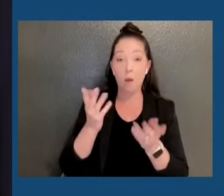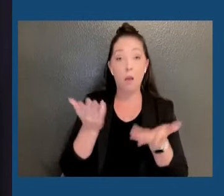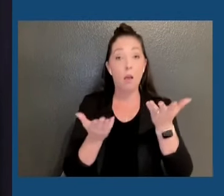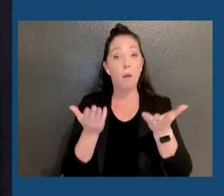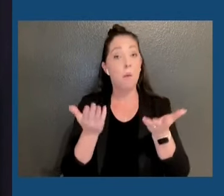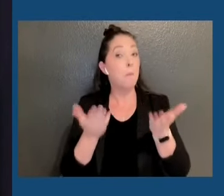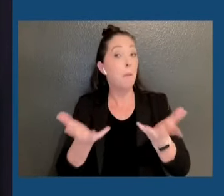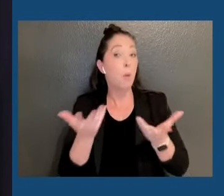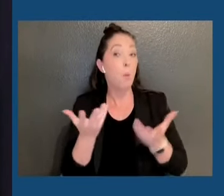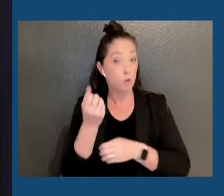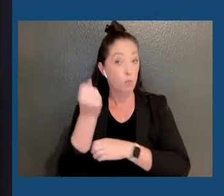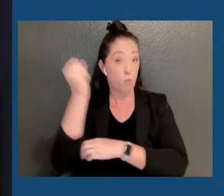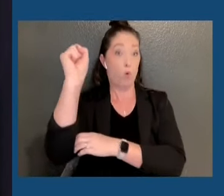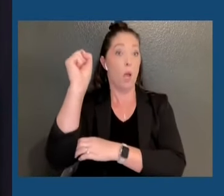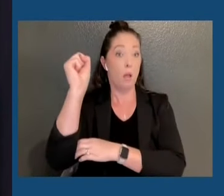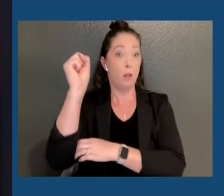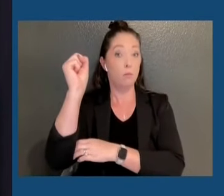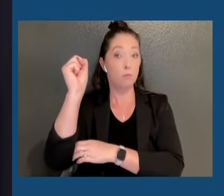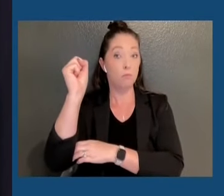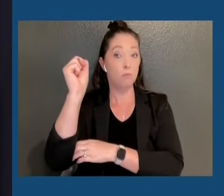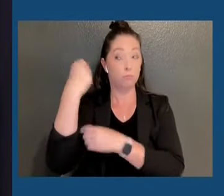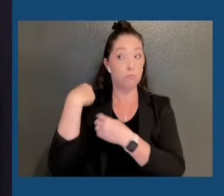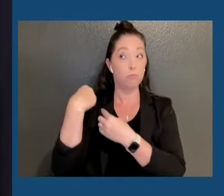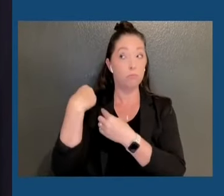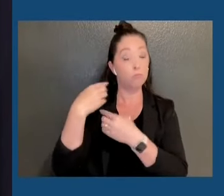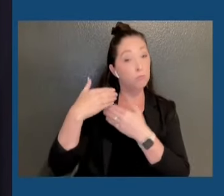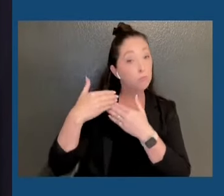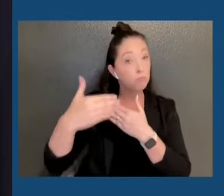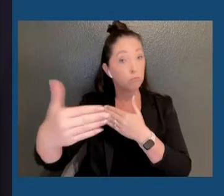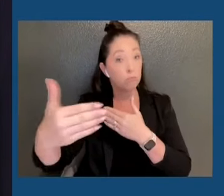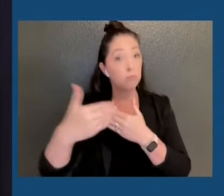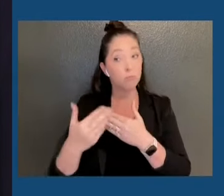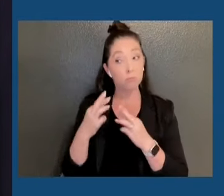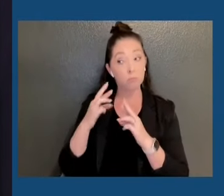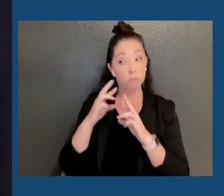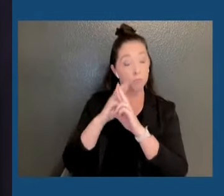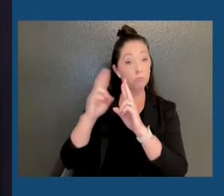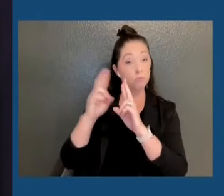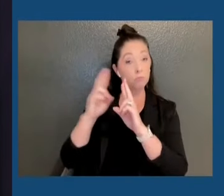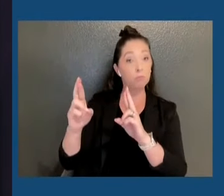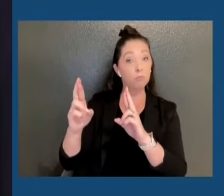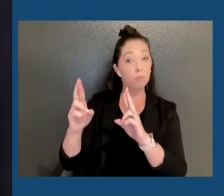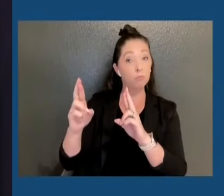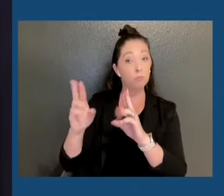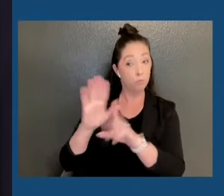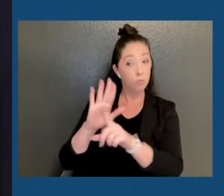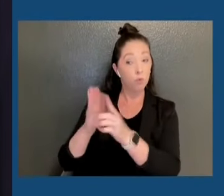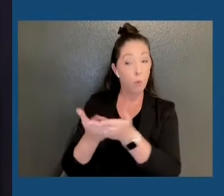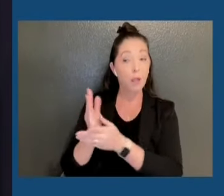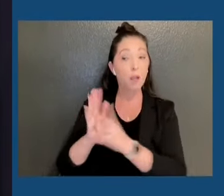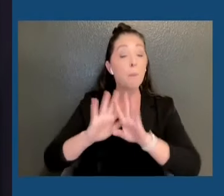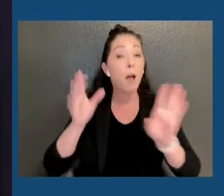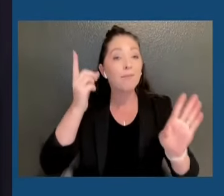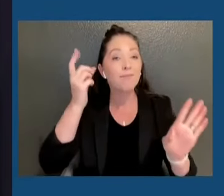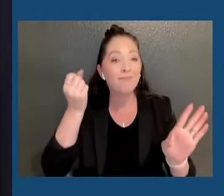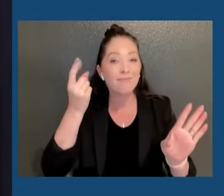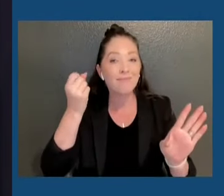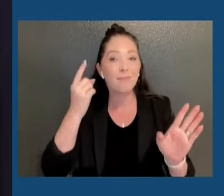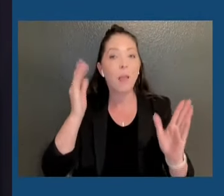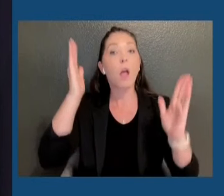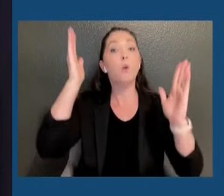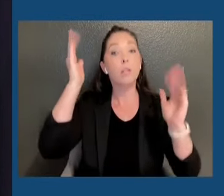coming days, coming years. We'll respect that right, but we'll always expect New Yorkers to express themselves